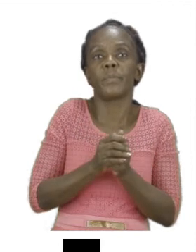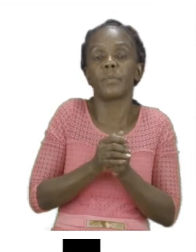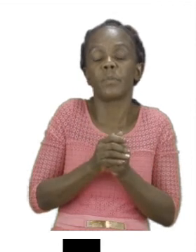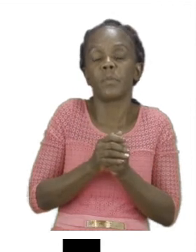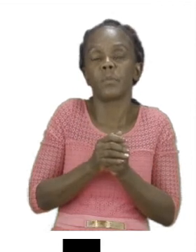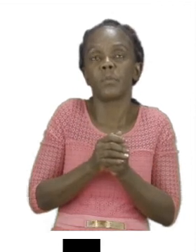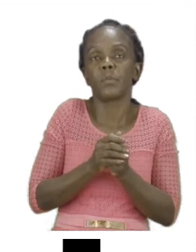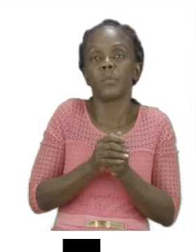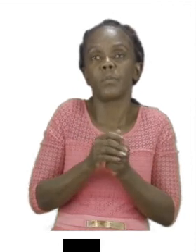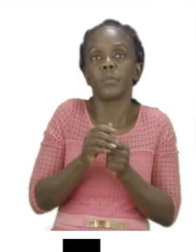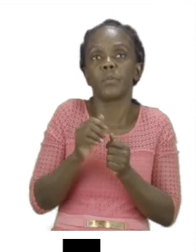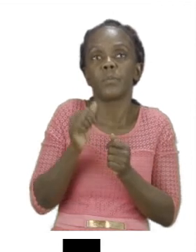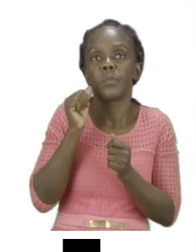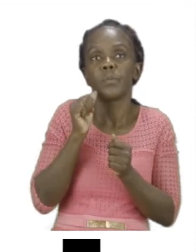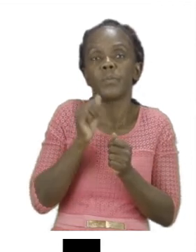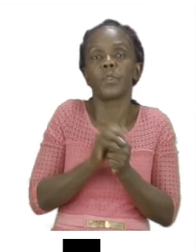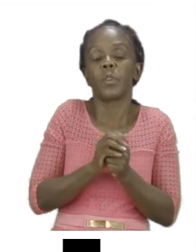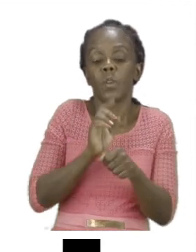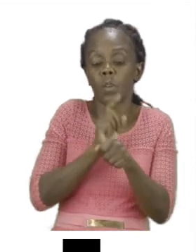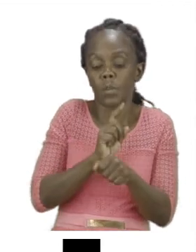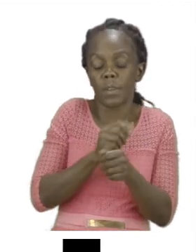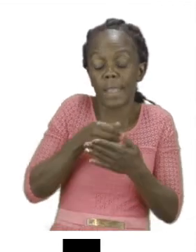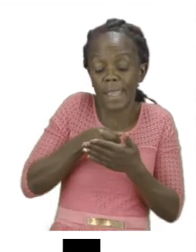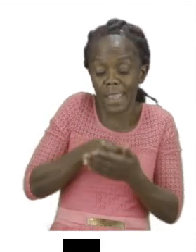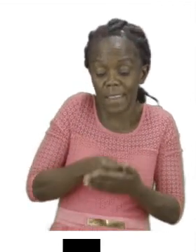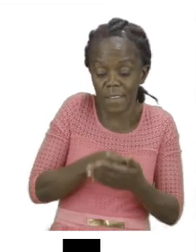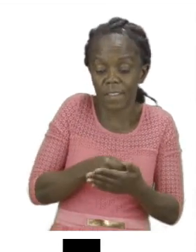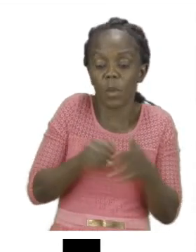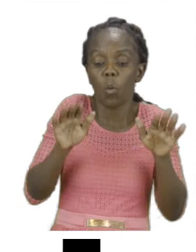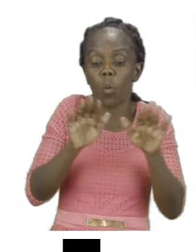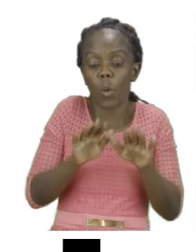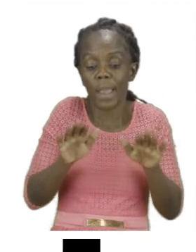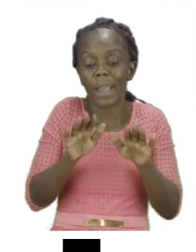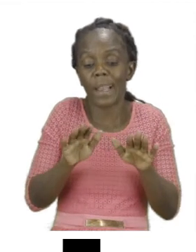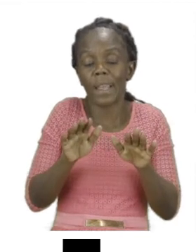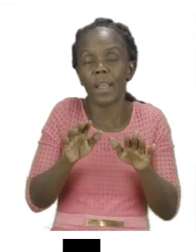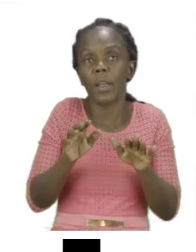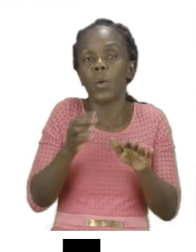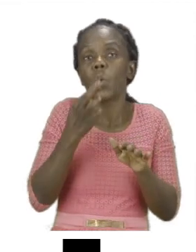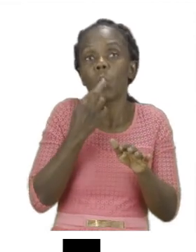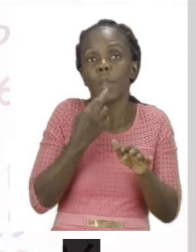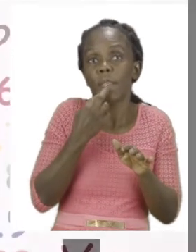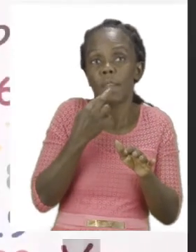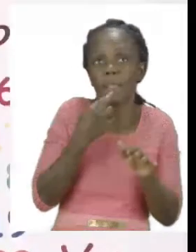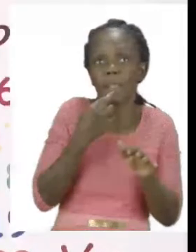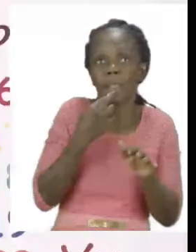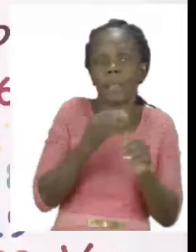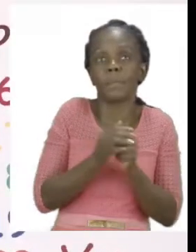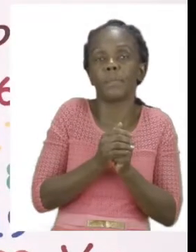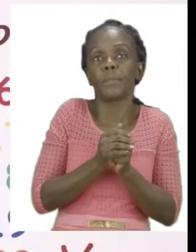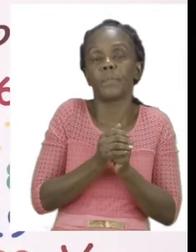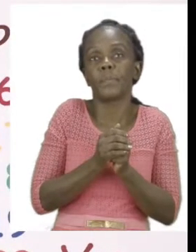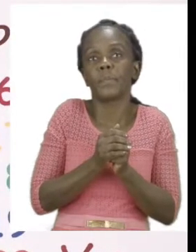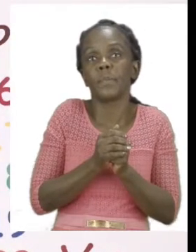and yellow. So let us take a look at the board to check which ones are our red